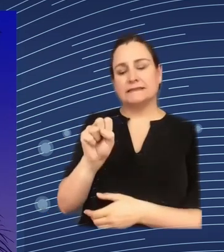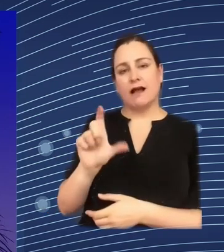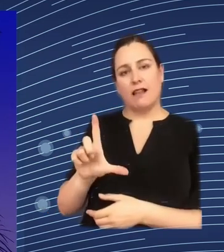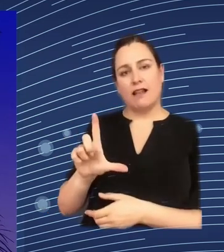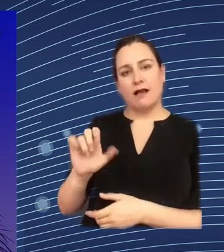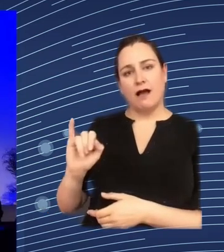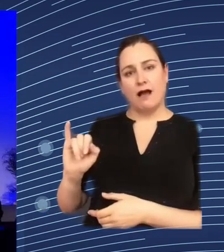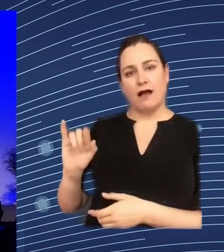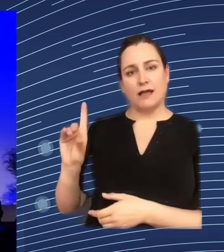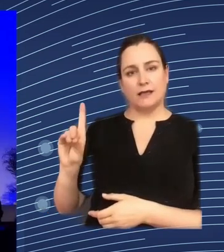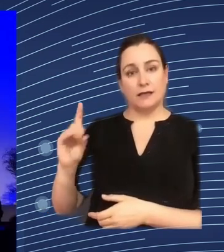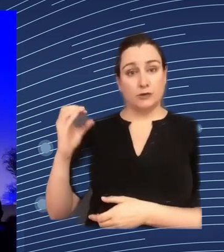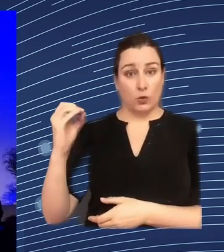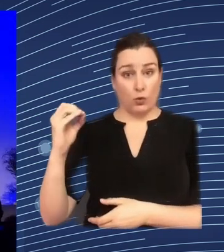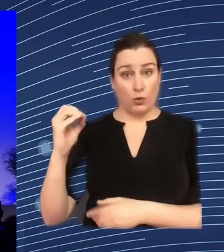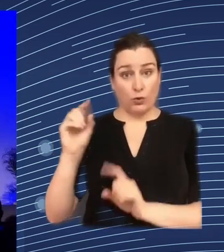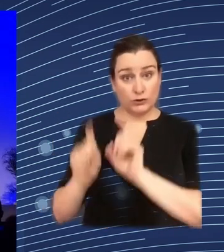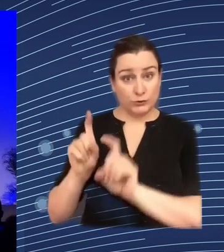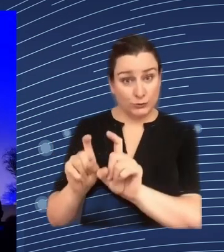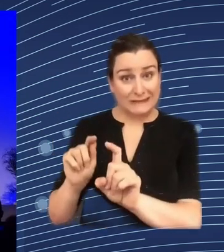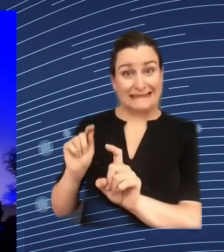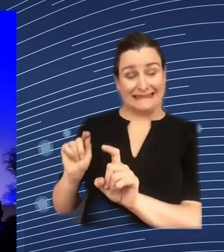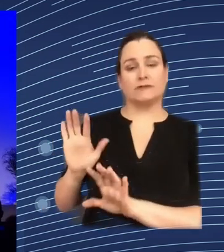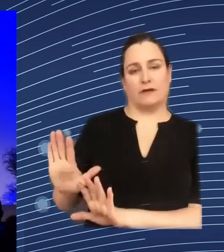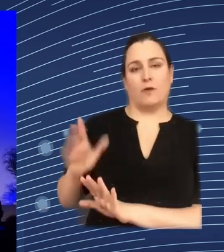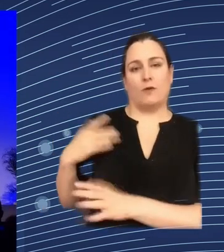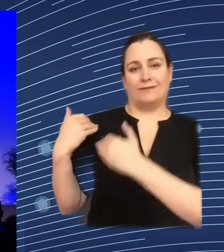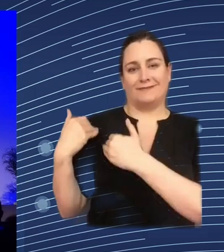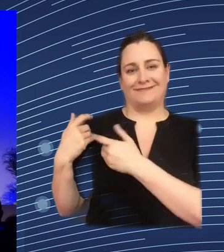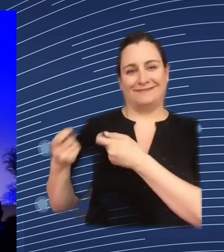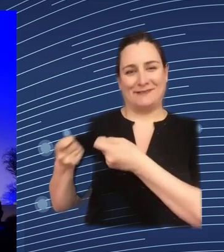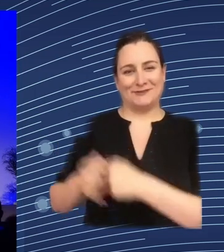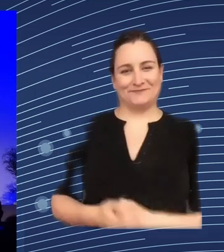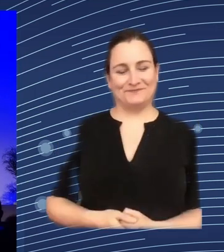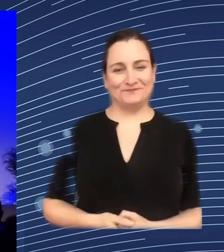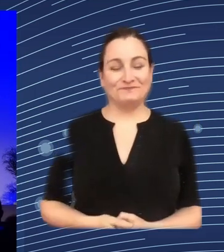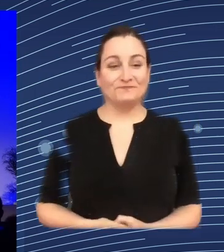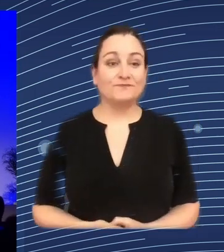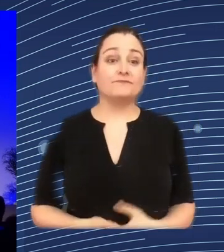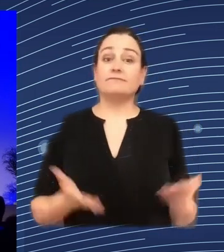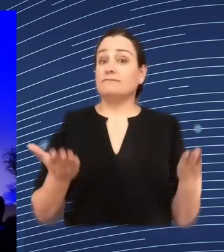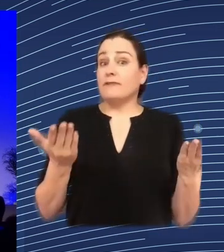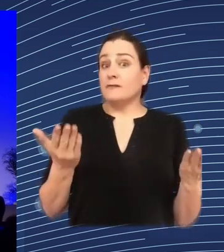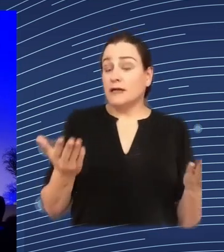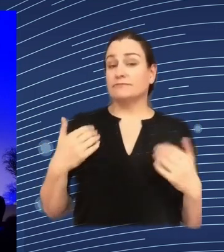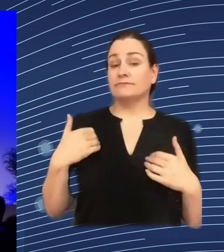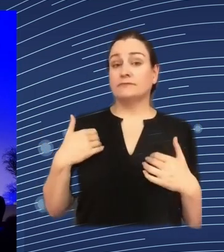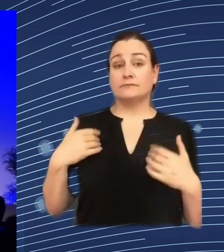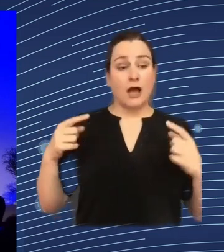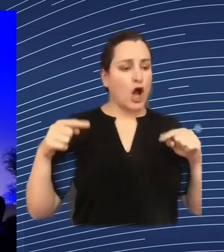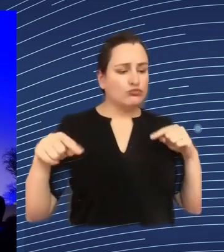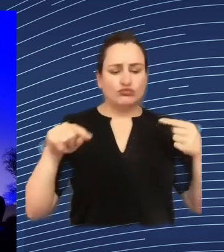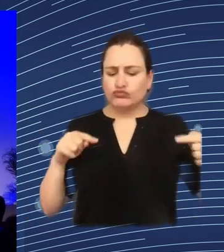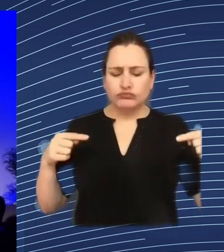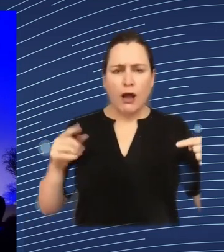workshop so before we start the debate we want to hear a bit from you from the audience about what